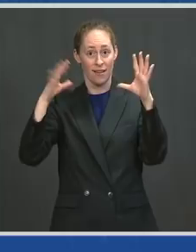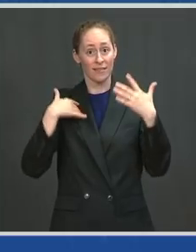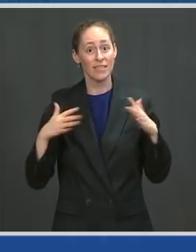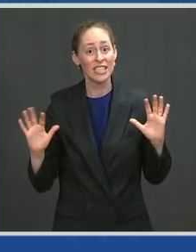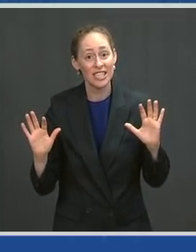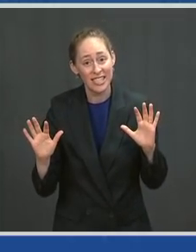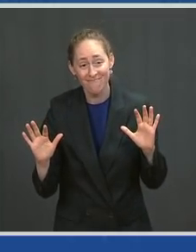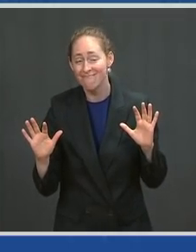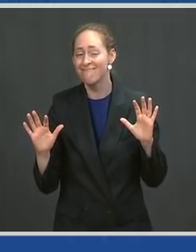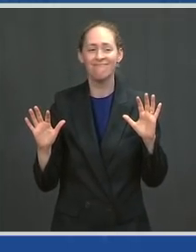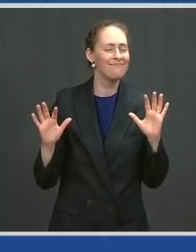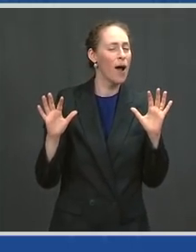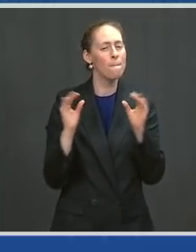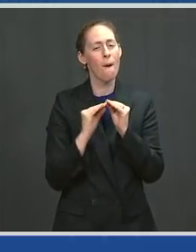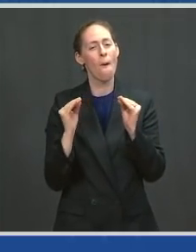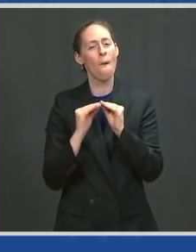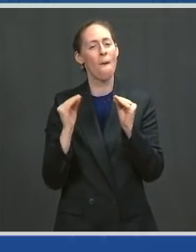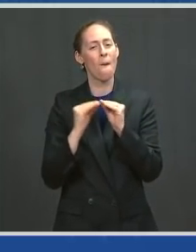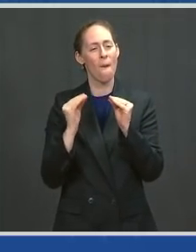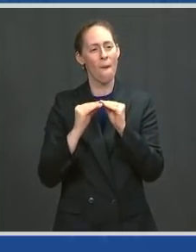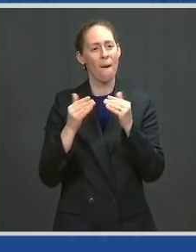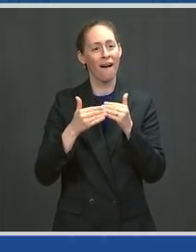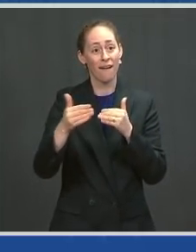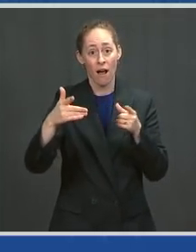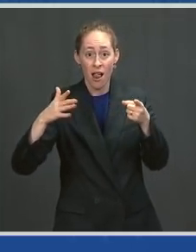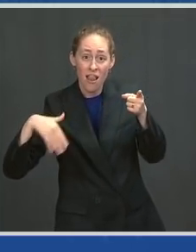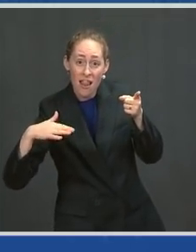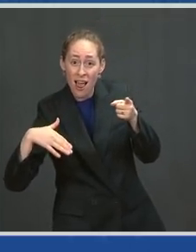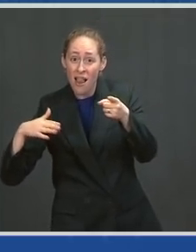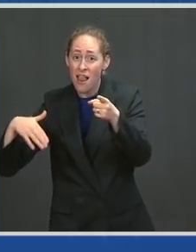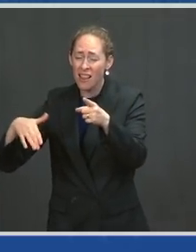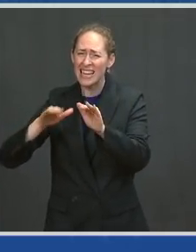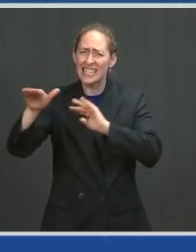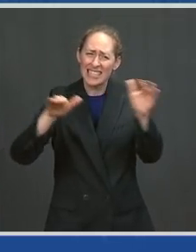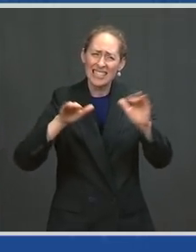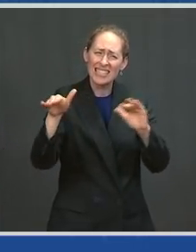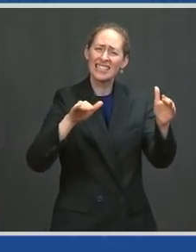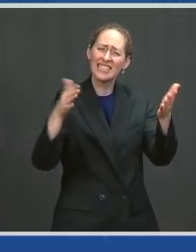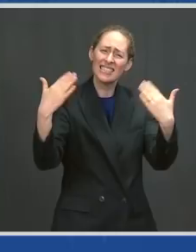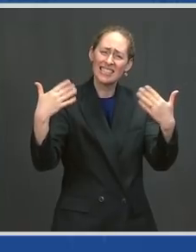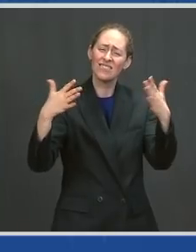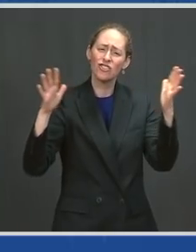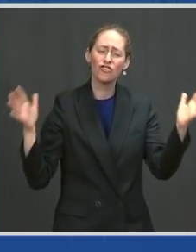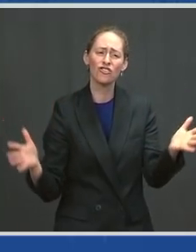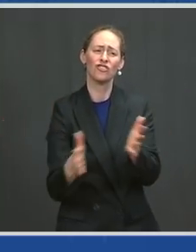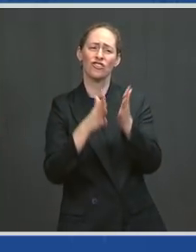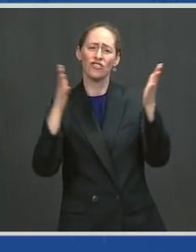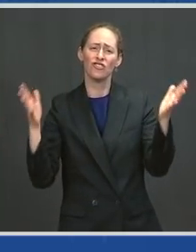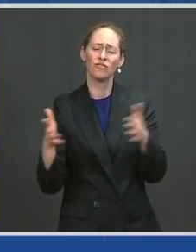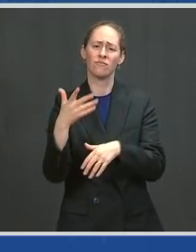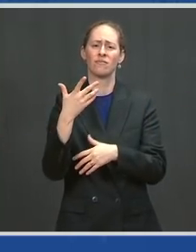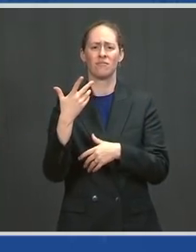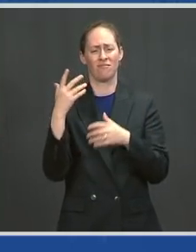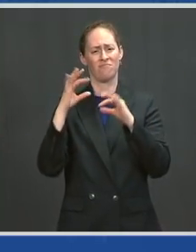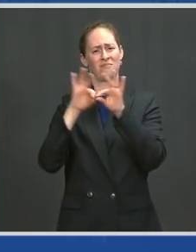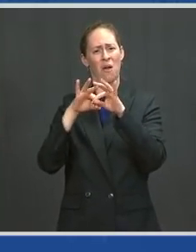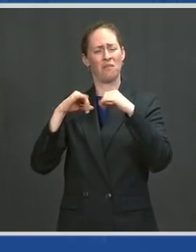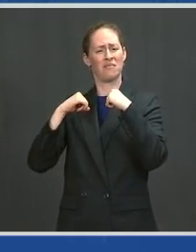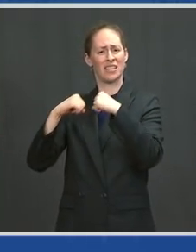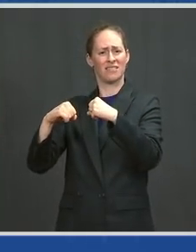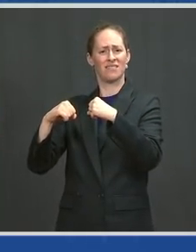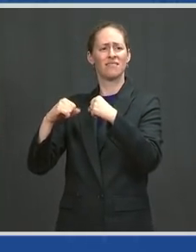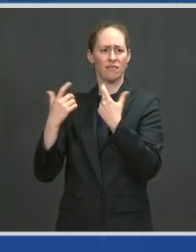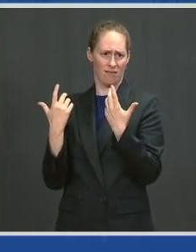We have to reach those who are not vaccinated and make it as easy as possible for them to get protected. I set an ambitious goal